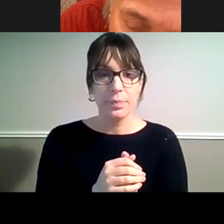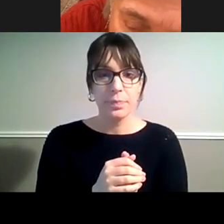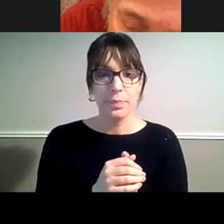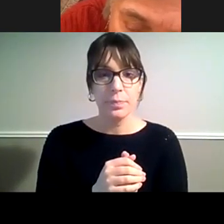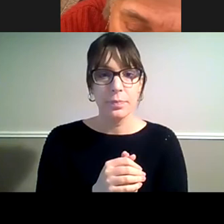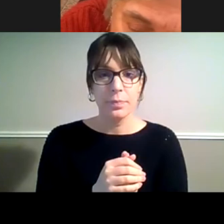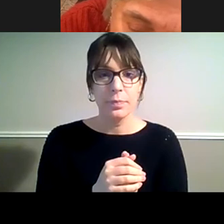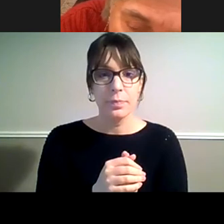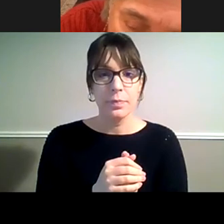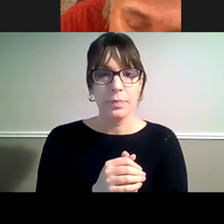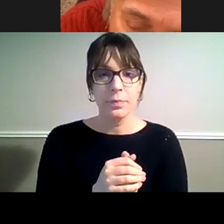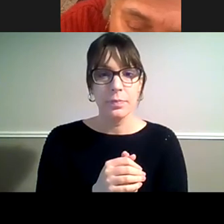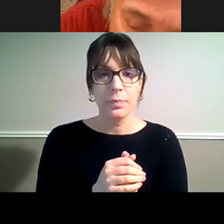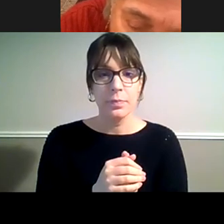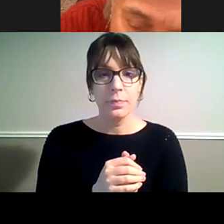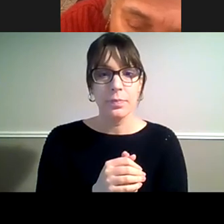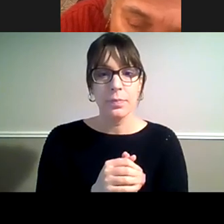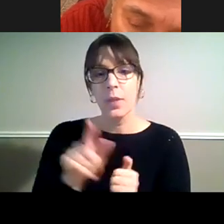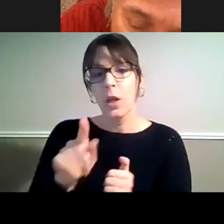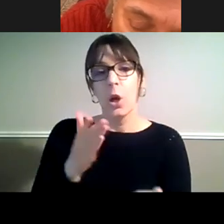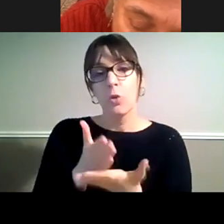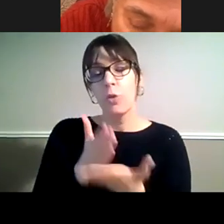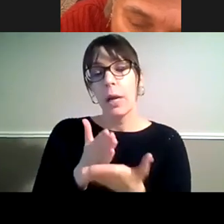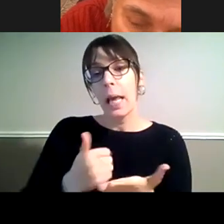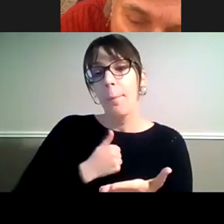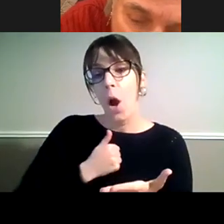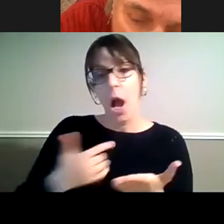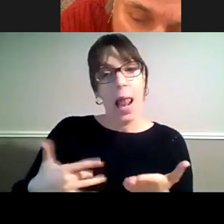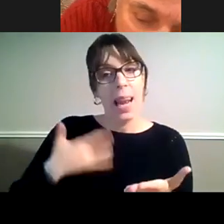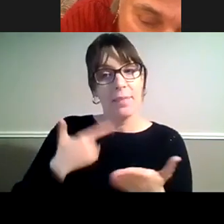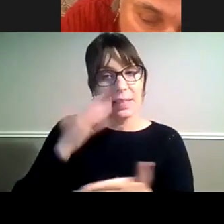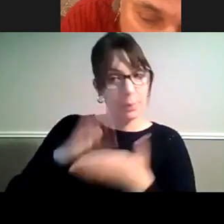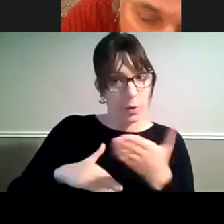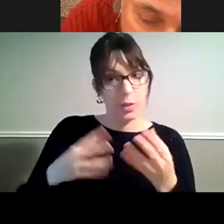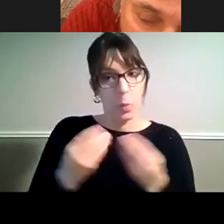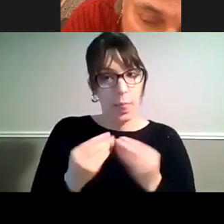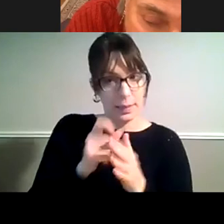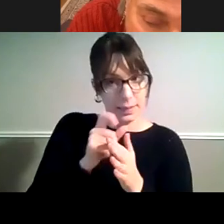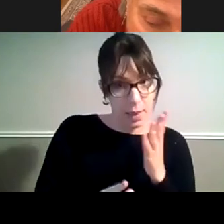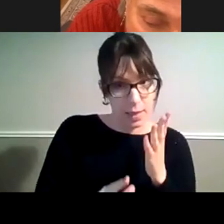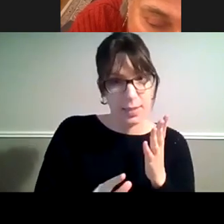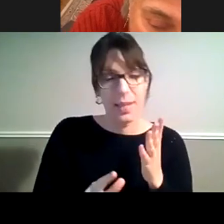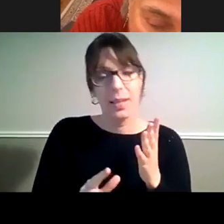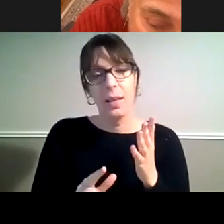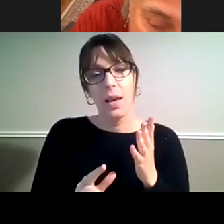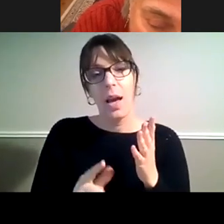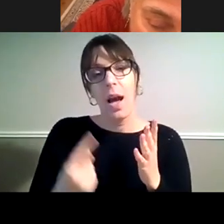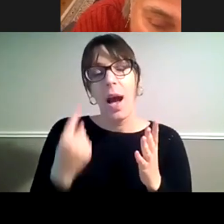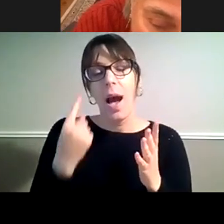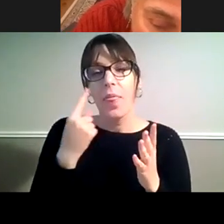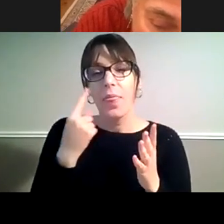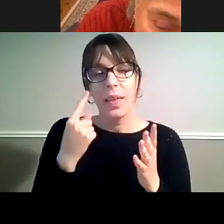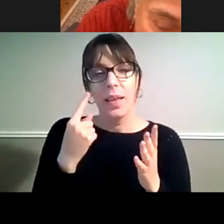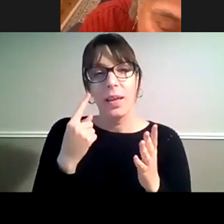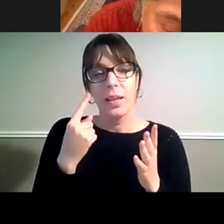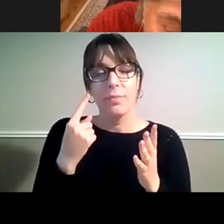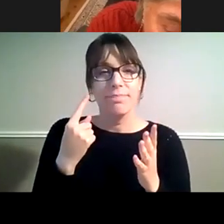our own lived experience of our own disability, perhaps more than to other disabilities, but I'm